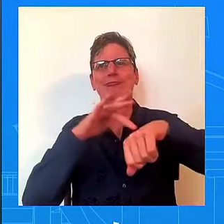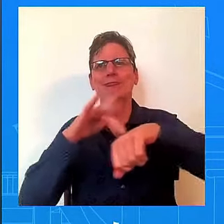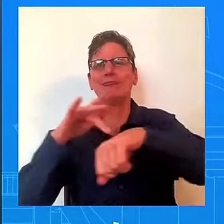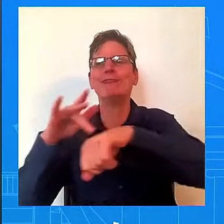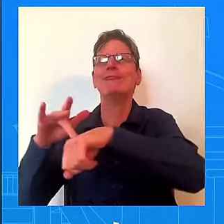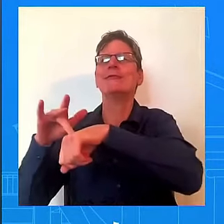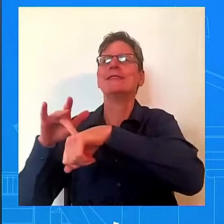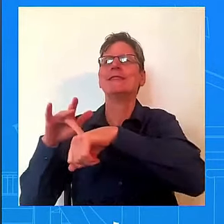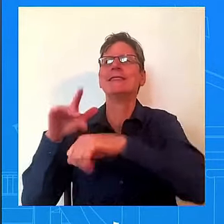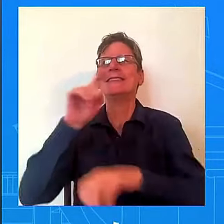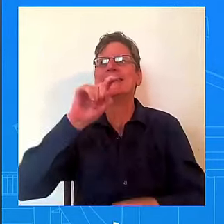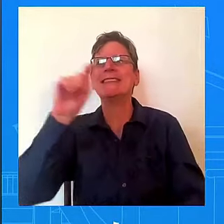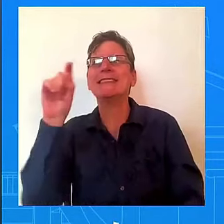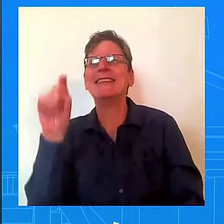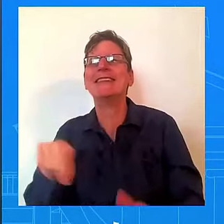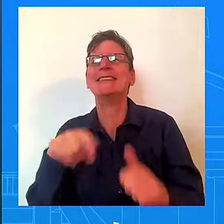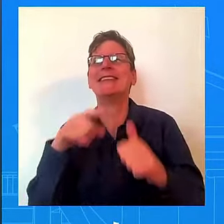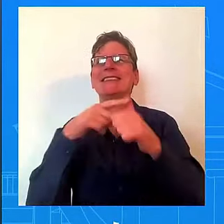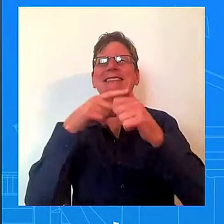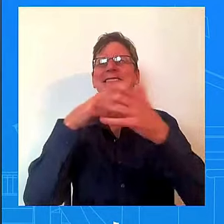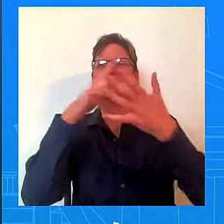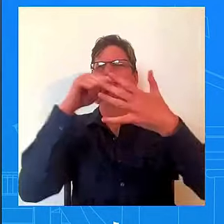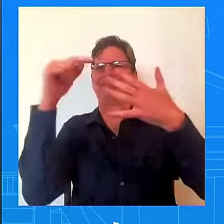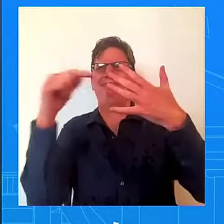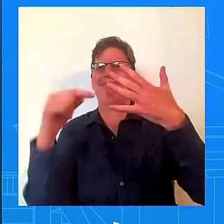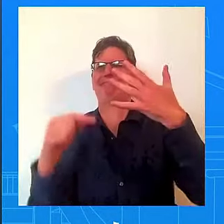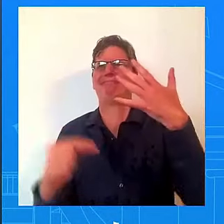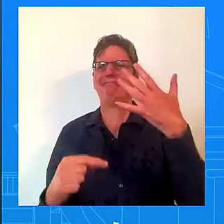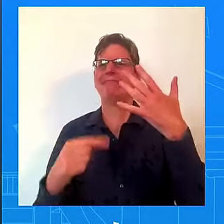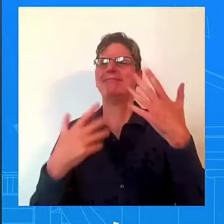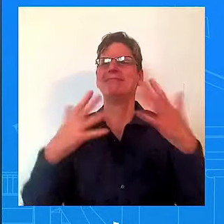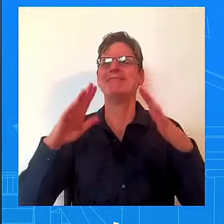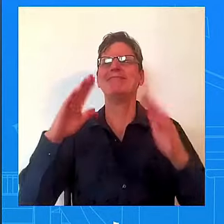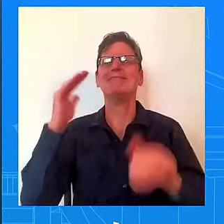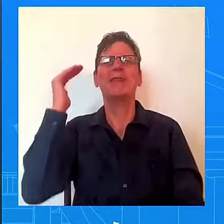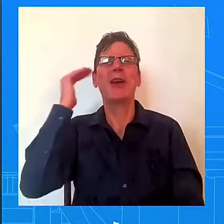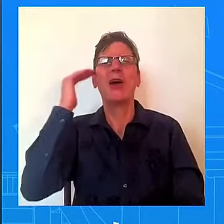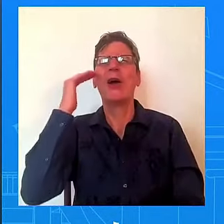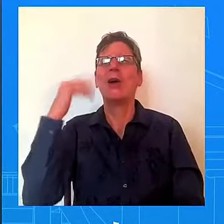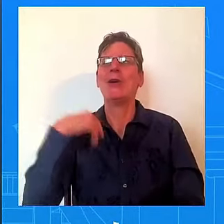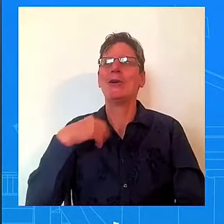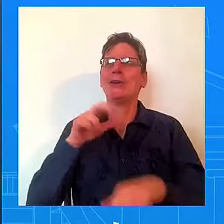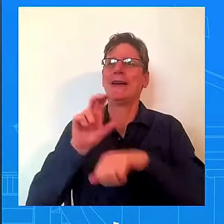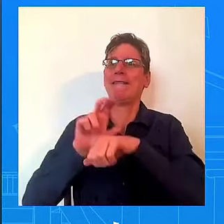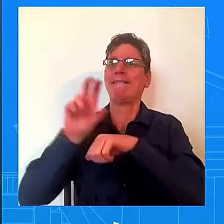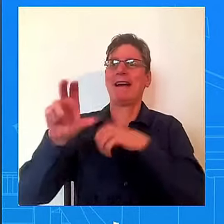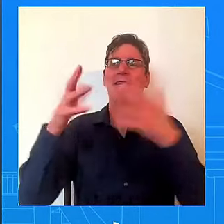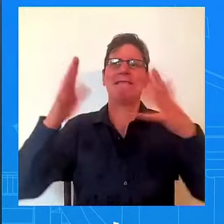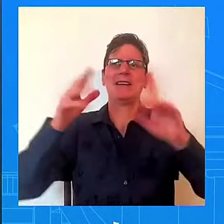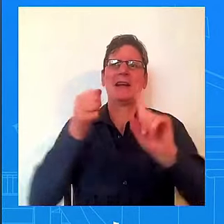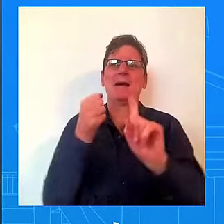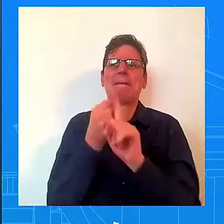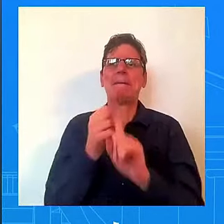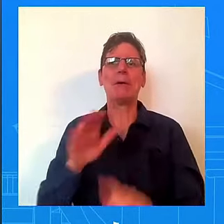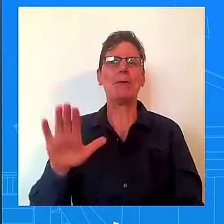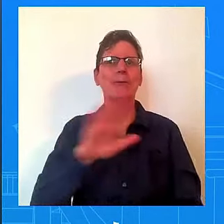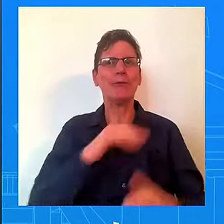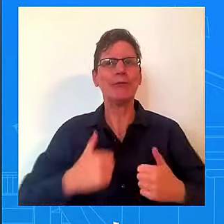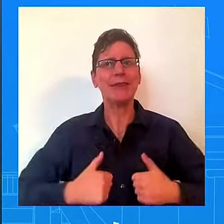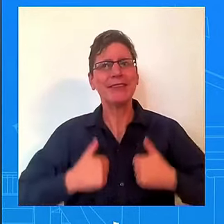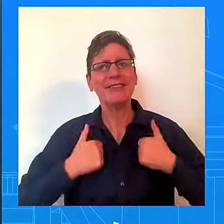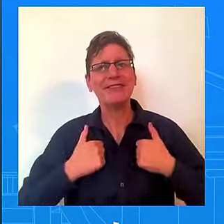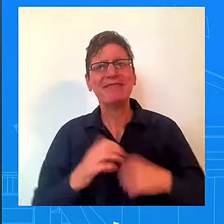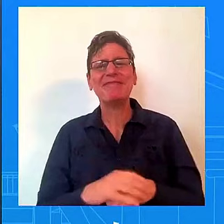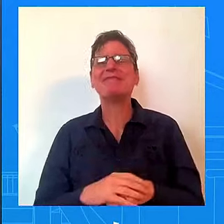of this, and it kind of gets back to the most recent question here, is educating people about what